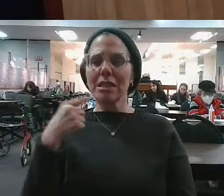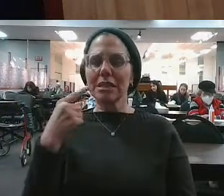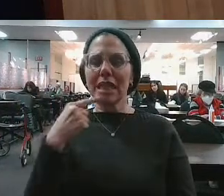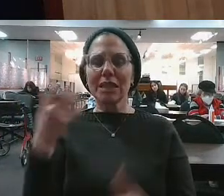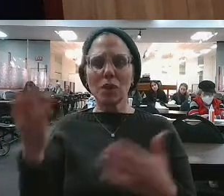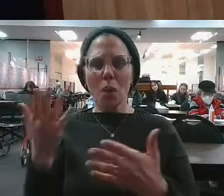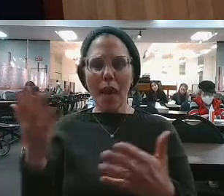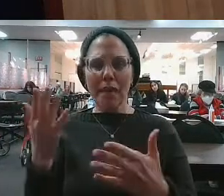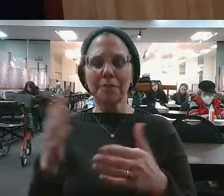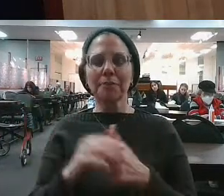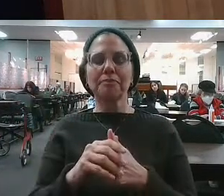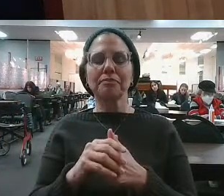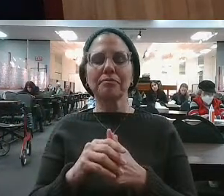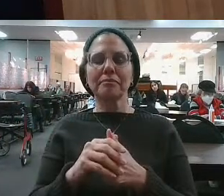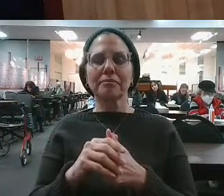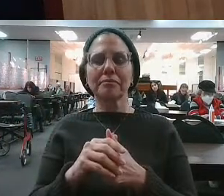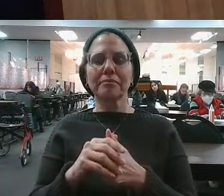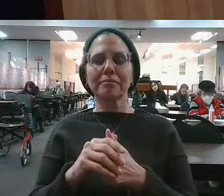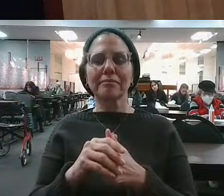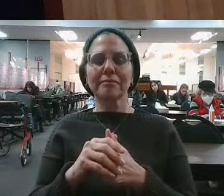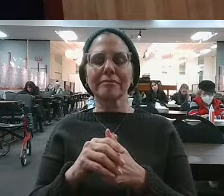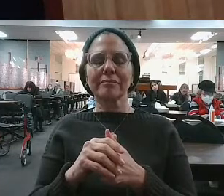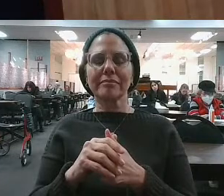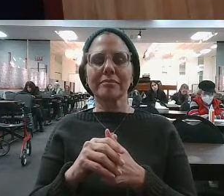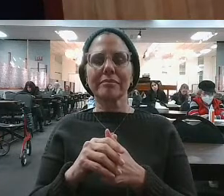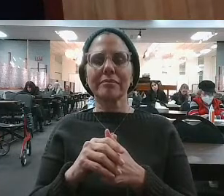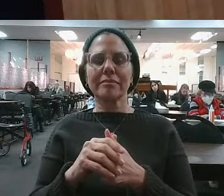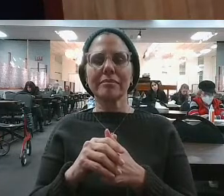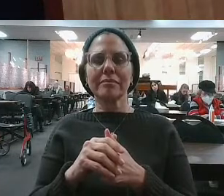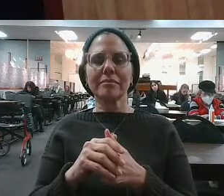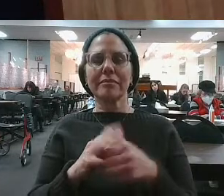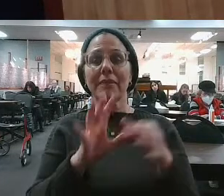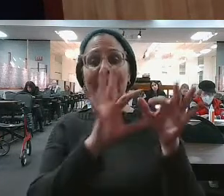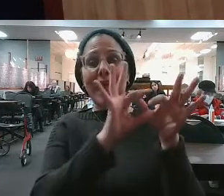links this capital to this parasha. So watch this.